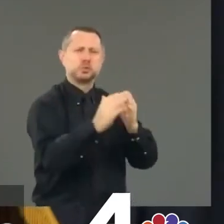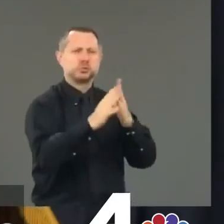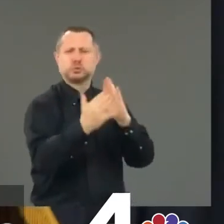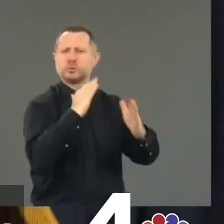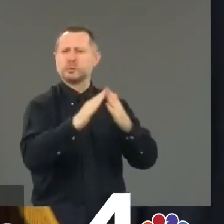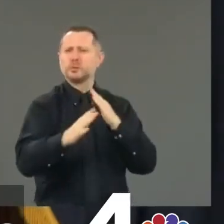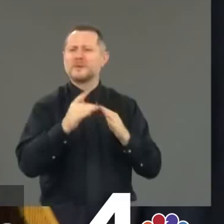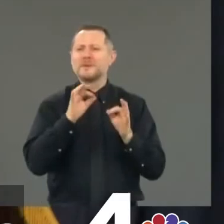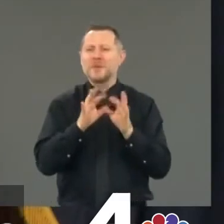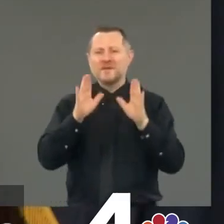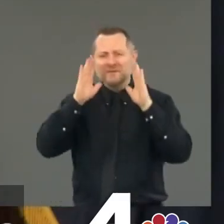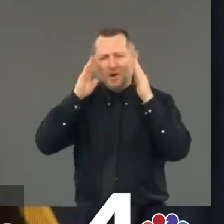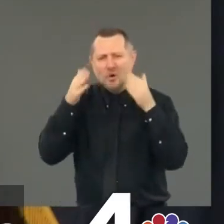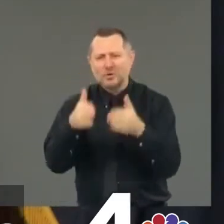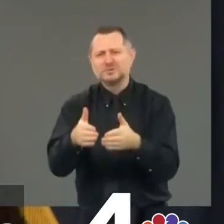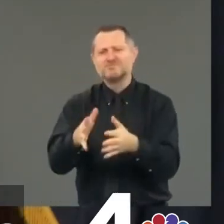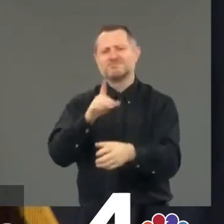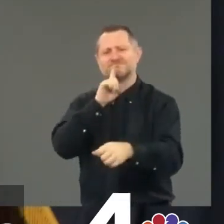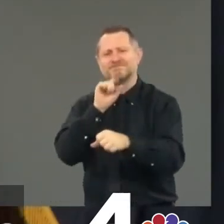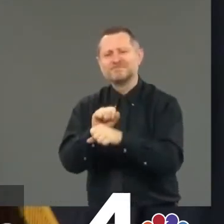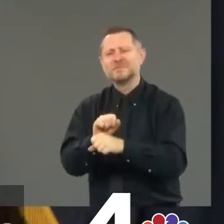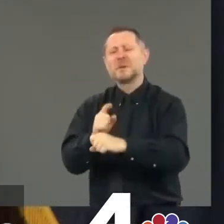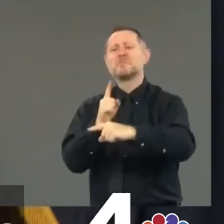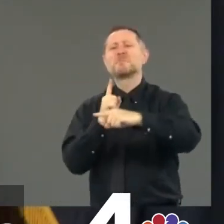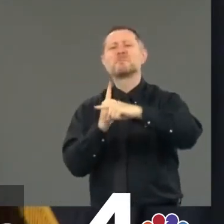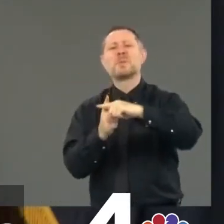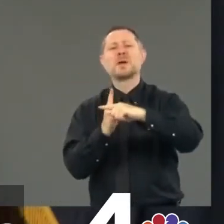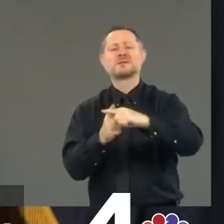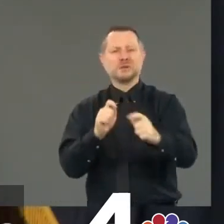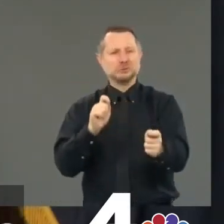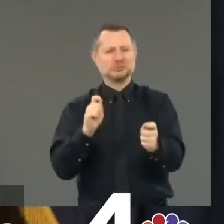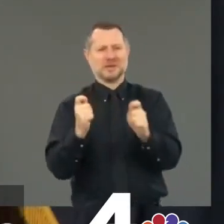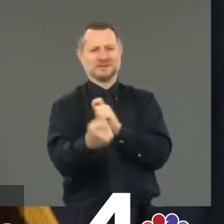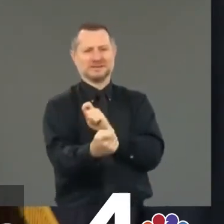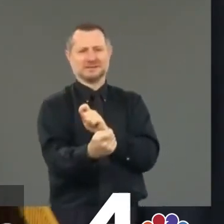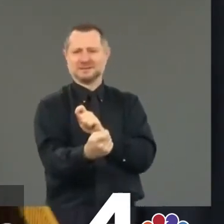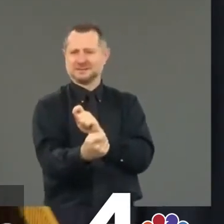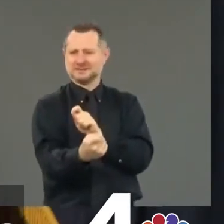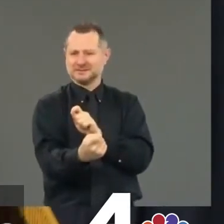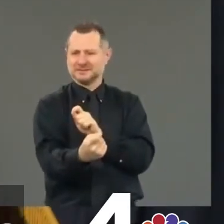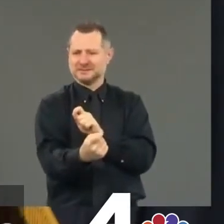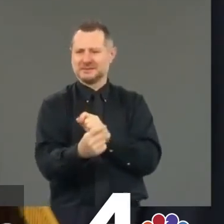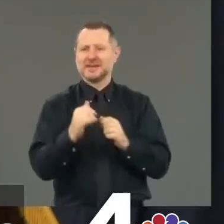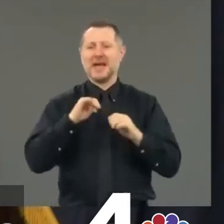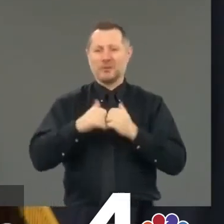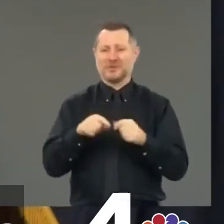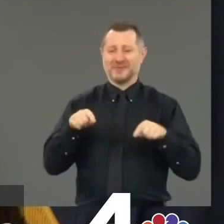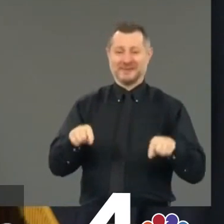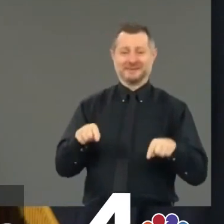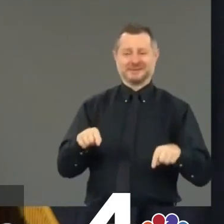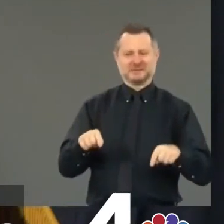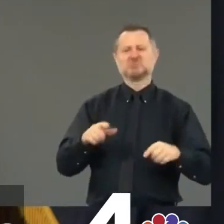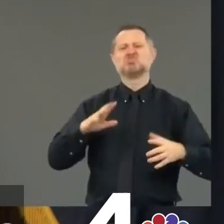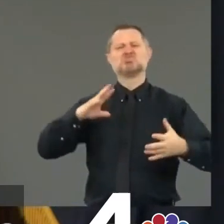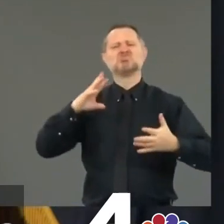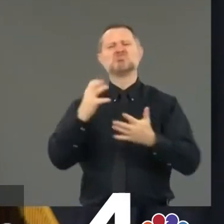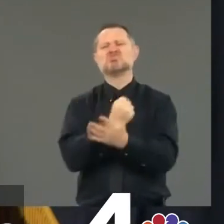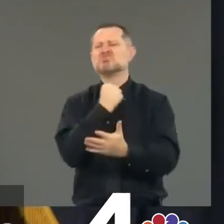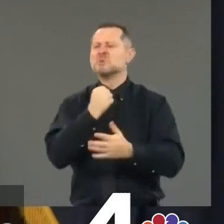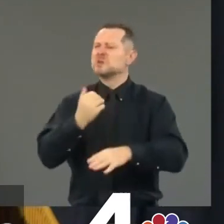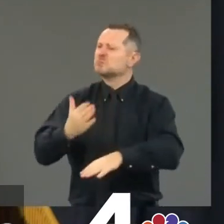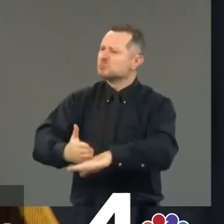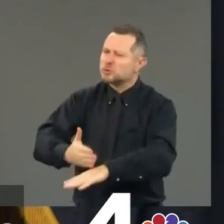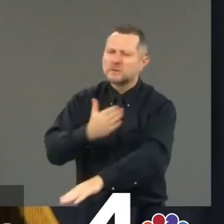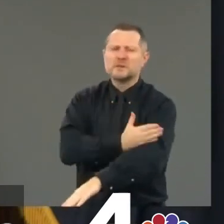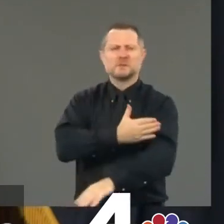focus on real positive change. That's how this moment becomes a different moment in the history